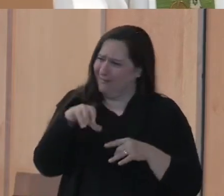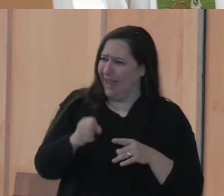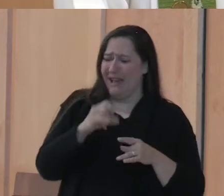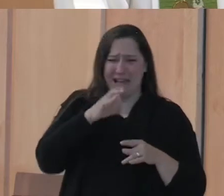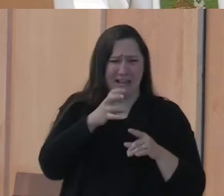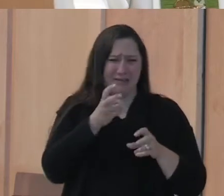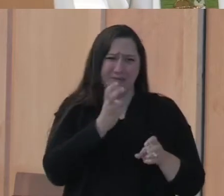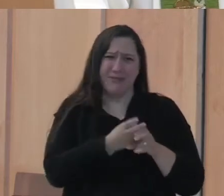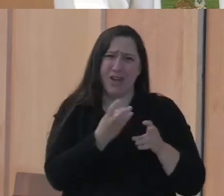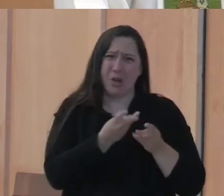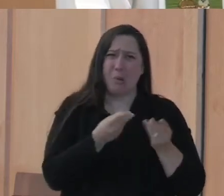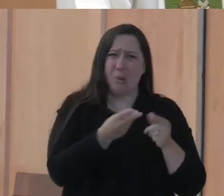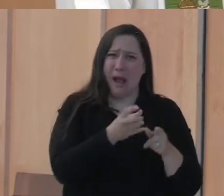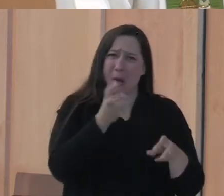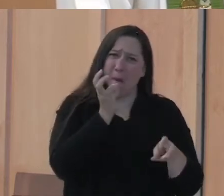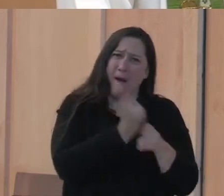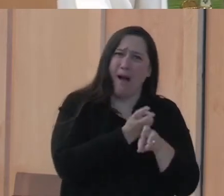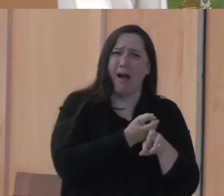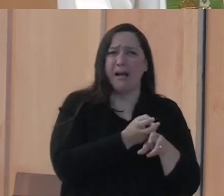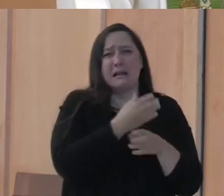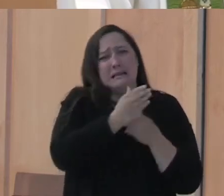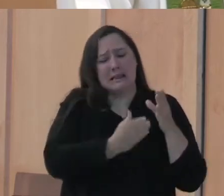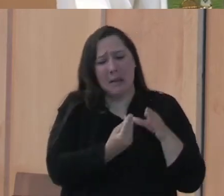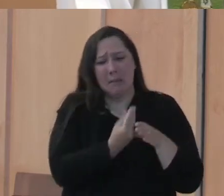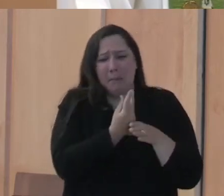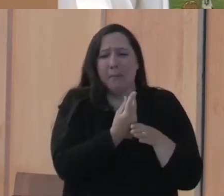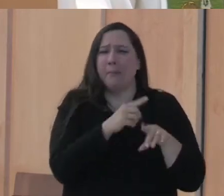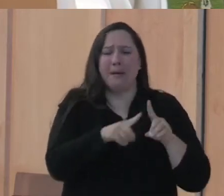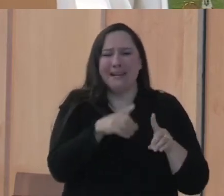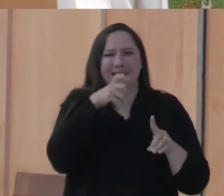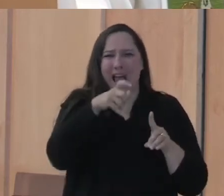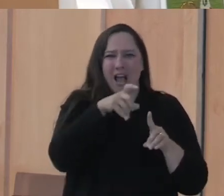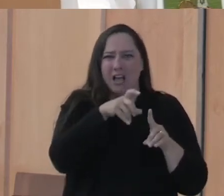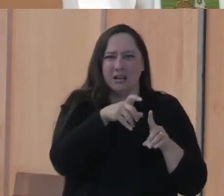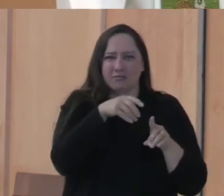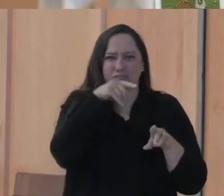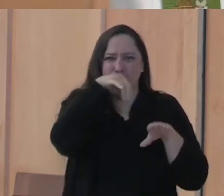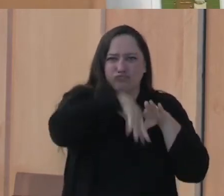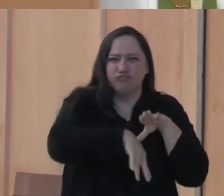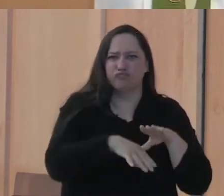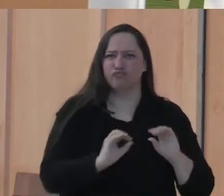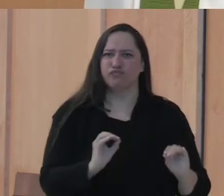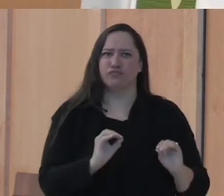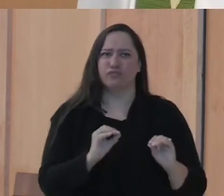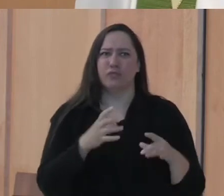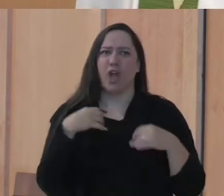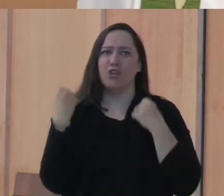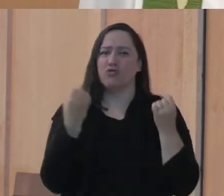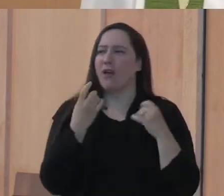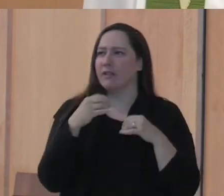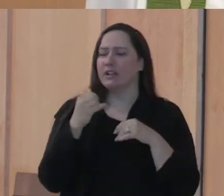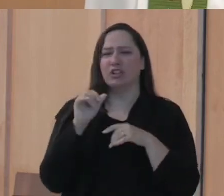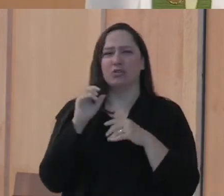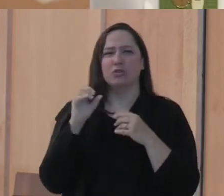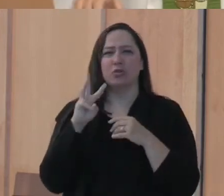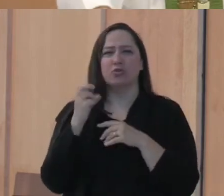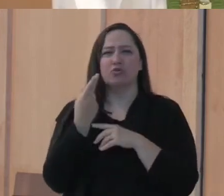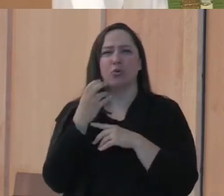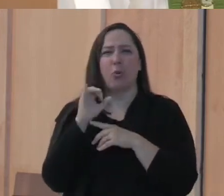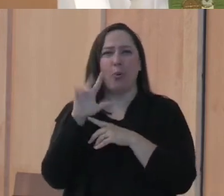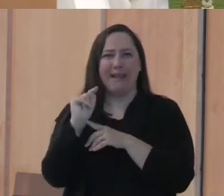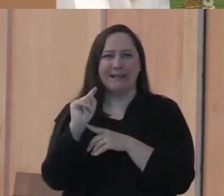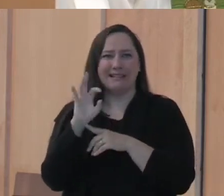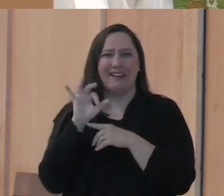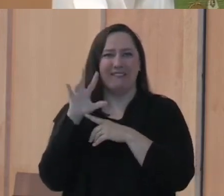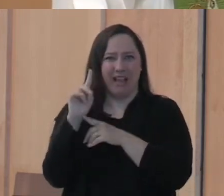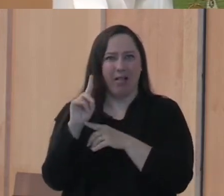compacted, some of it might sprout, but it's not going to germinate. And honestly, driving by here, there's a wheat field on 89 that just got harvested, and all the